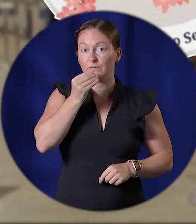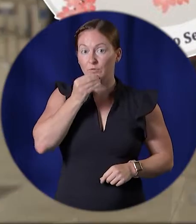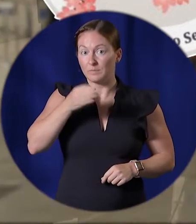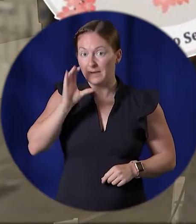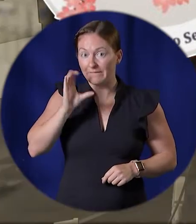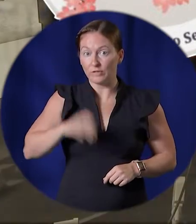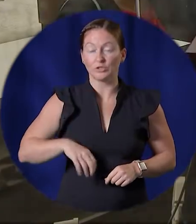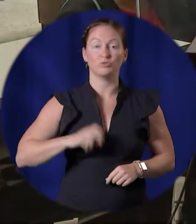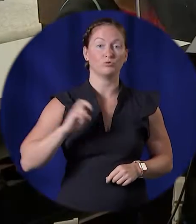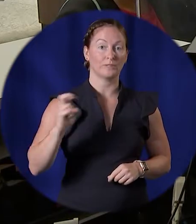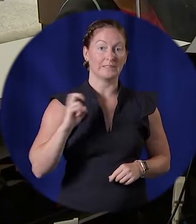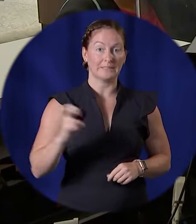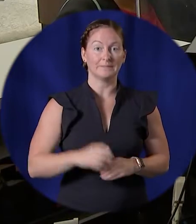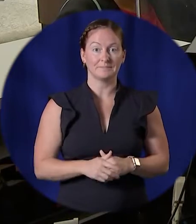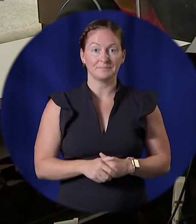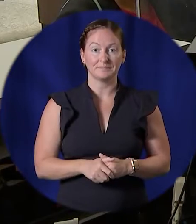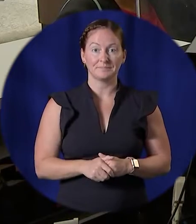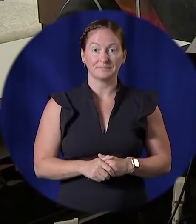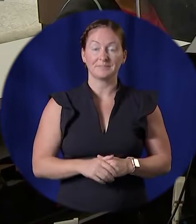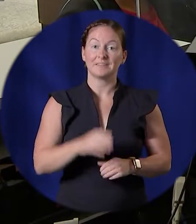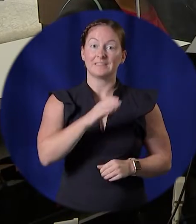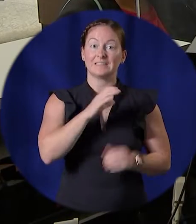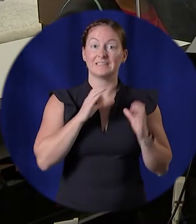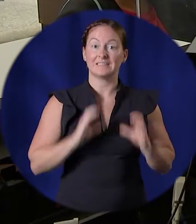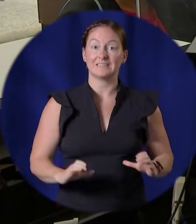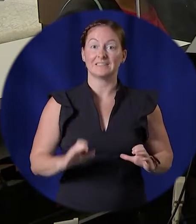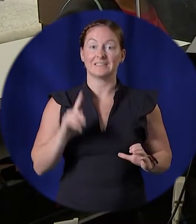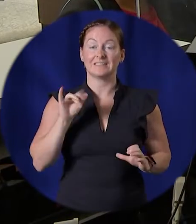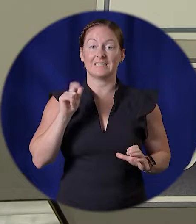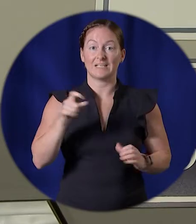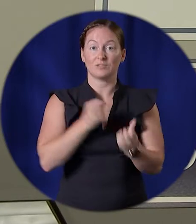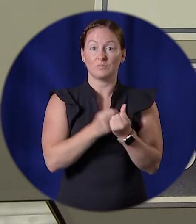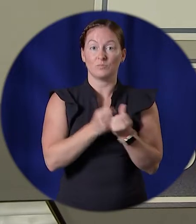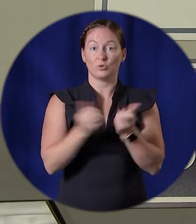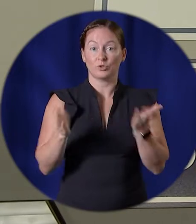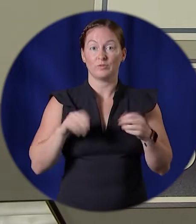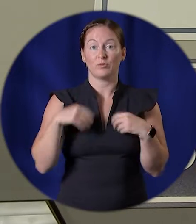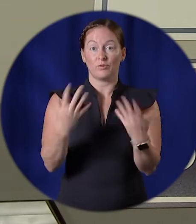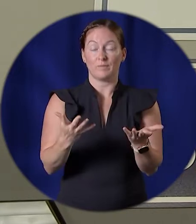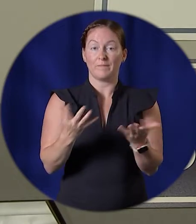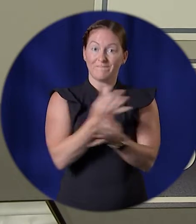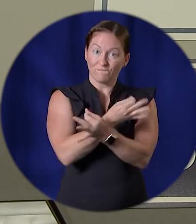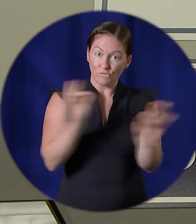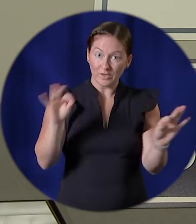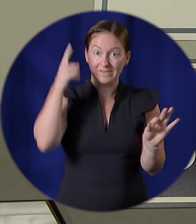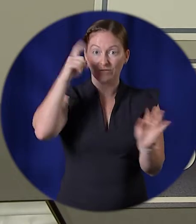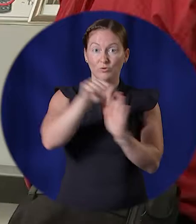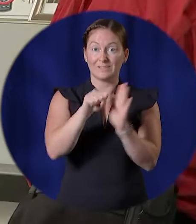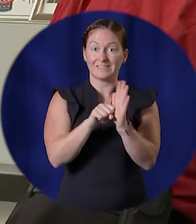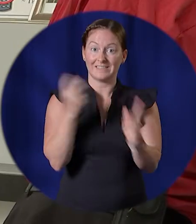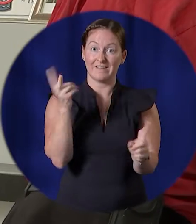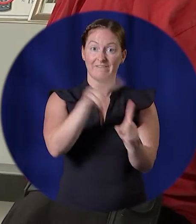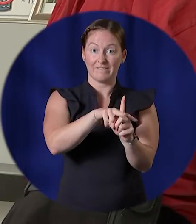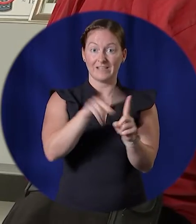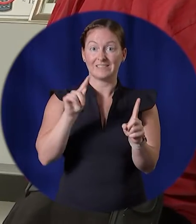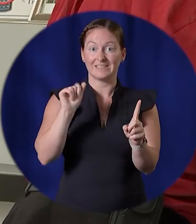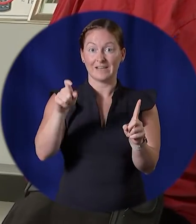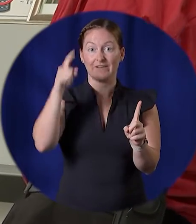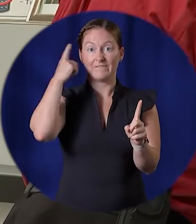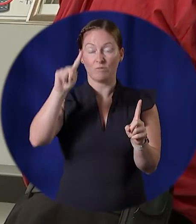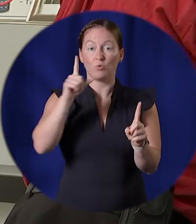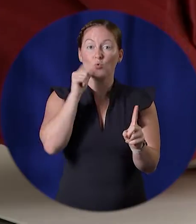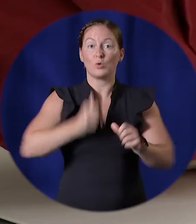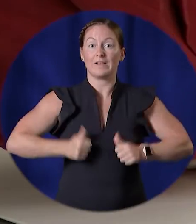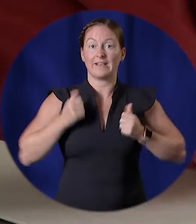and transient. Our citizen tax support services is proud to offer free state income tax return filing for Virginia